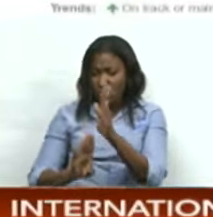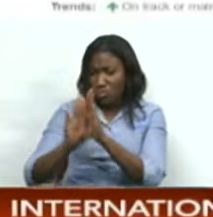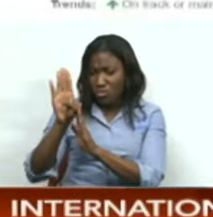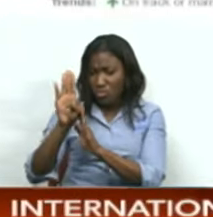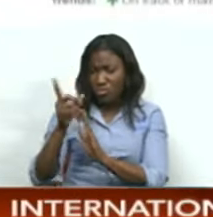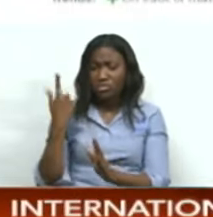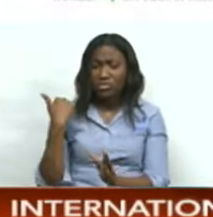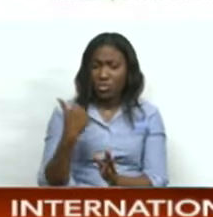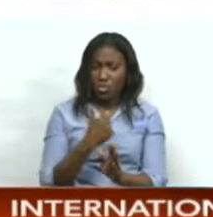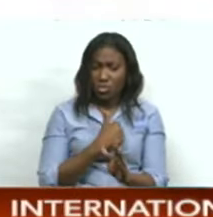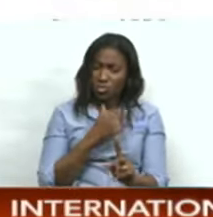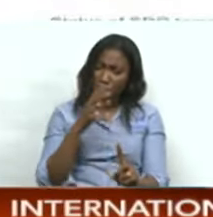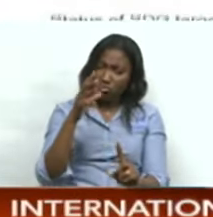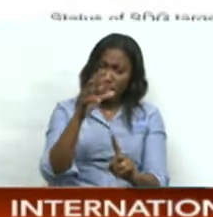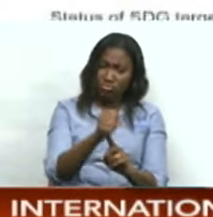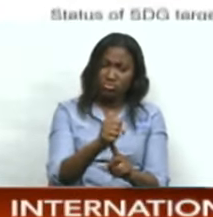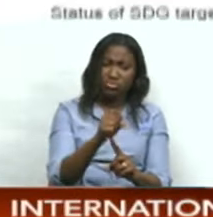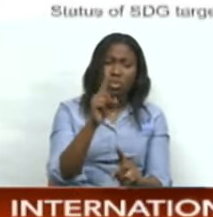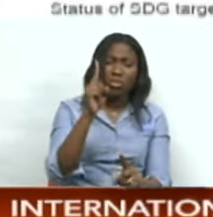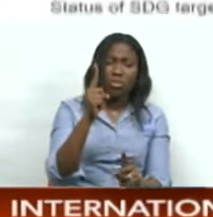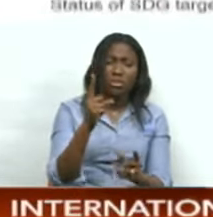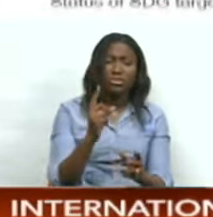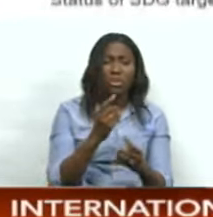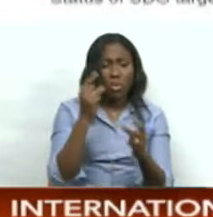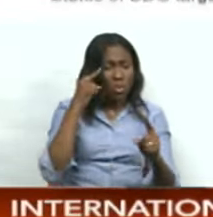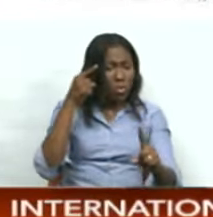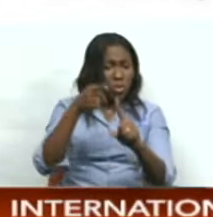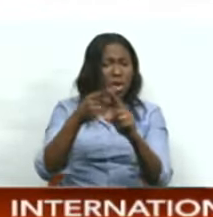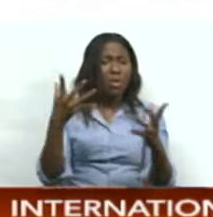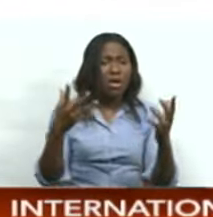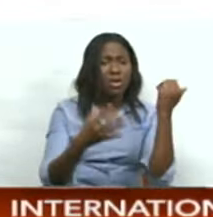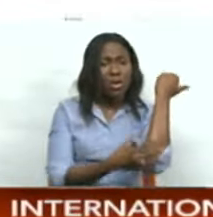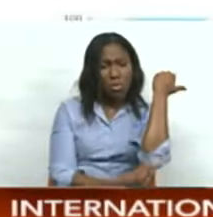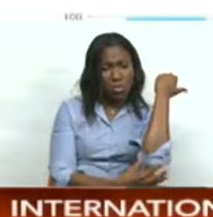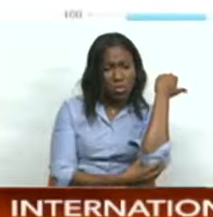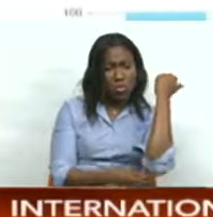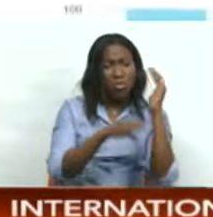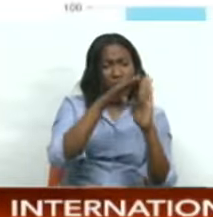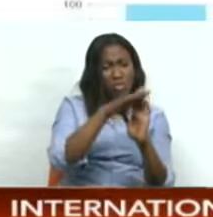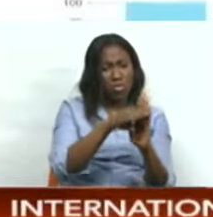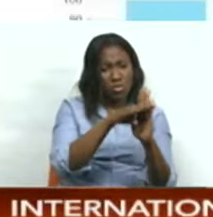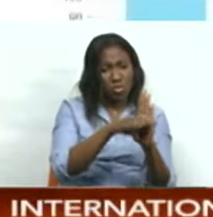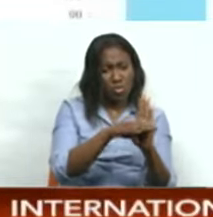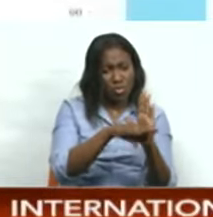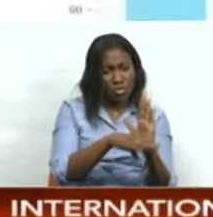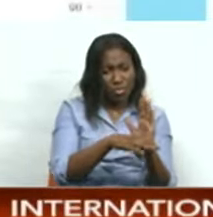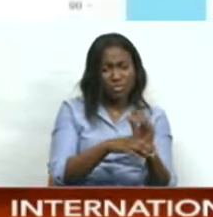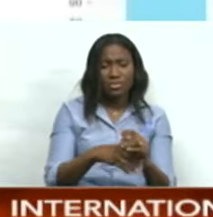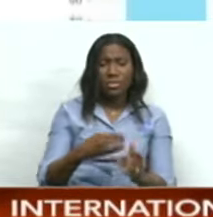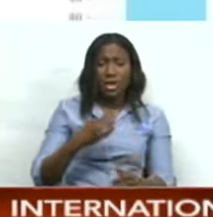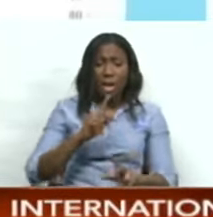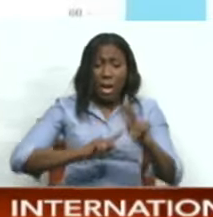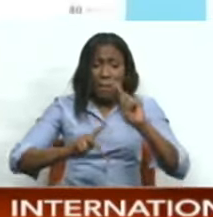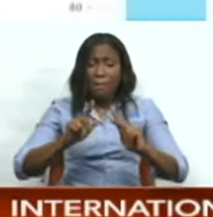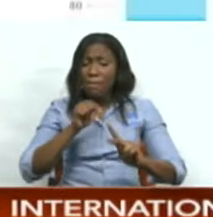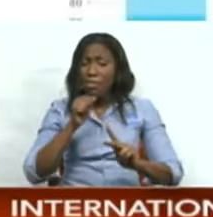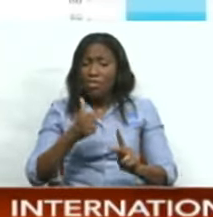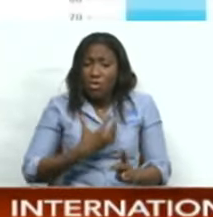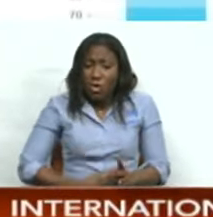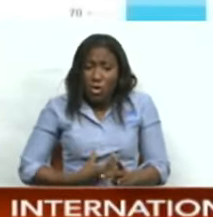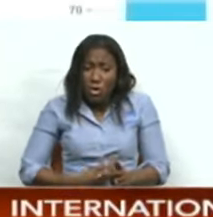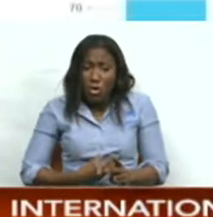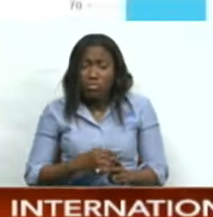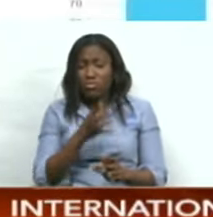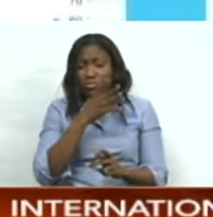far managed to achieve the goal of no poverty, as the green indicator suggests. For others, we are ending hunger and promoting sustainable agriculture,